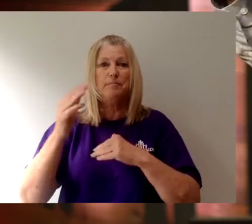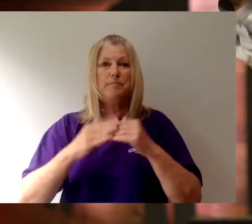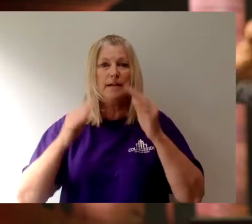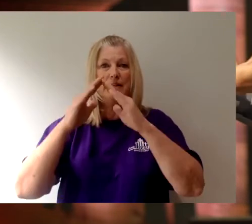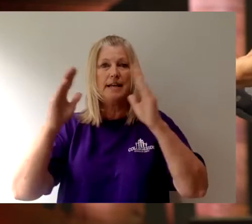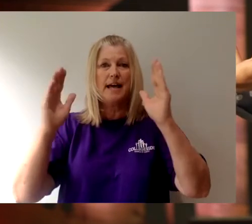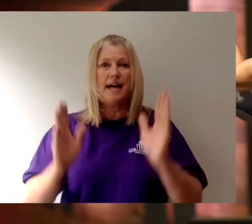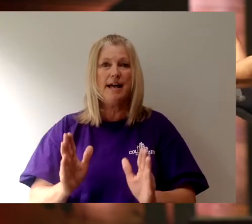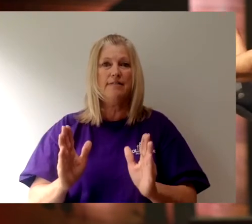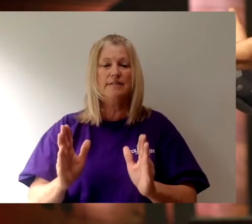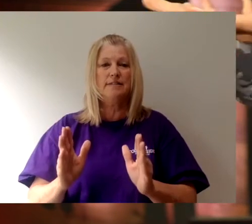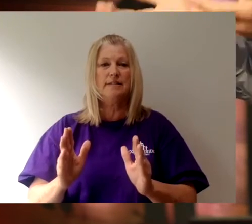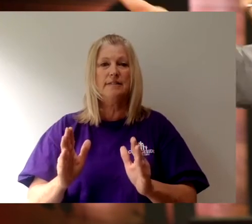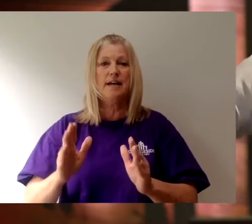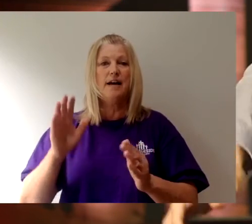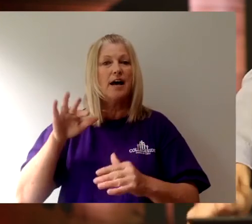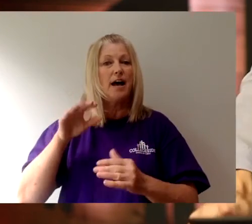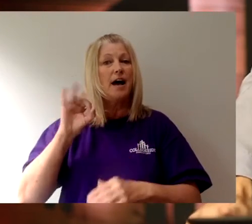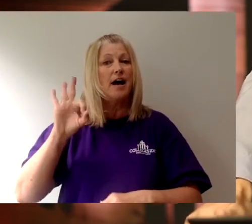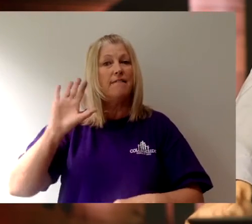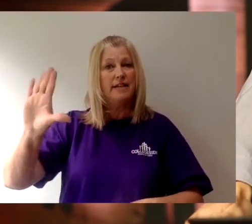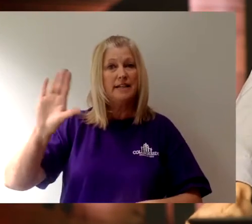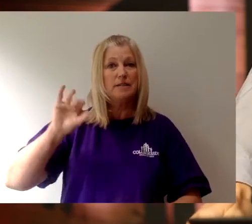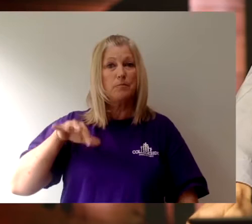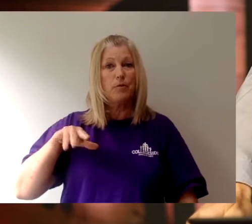the house of his presence.